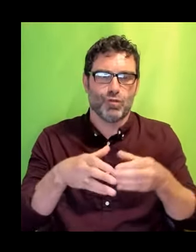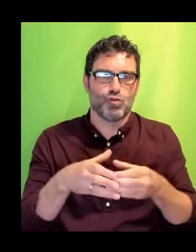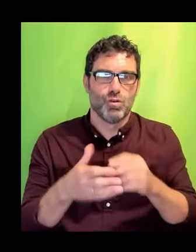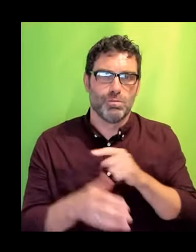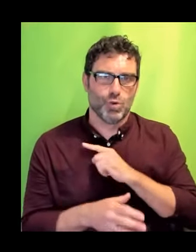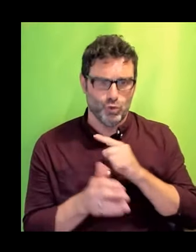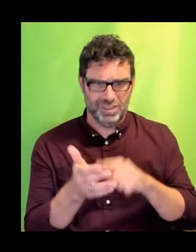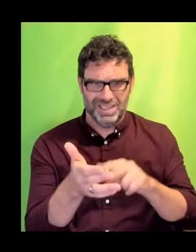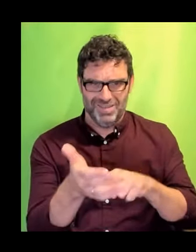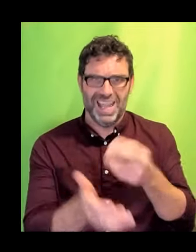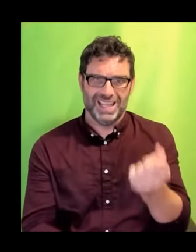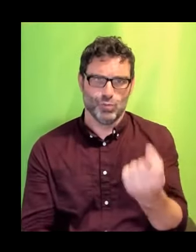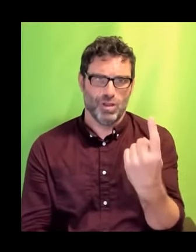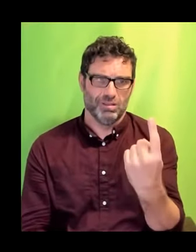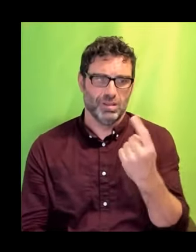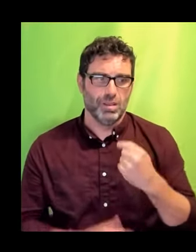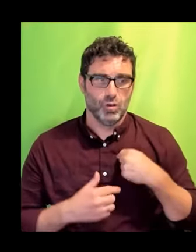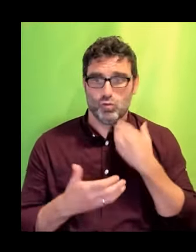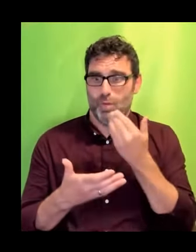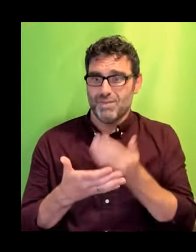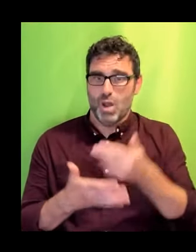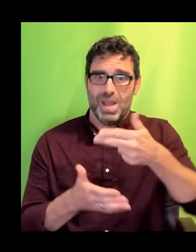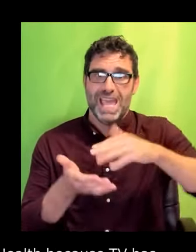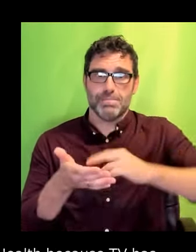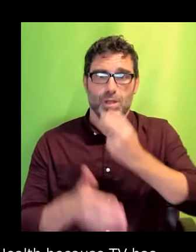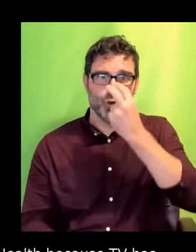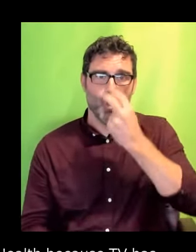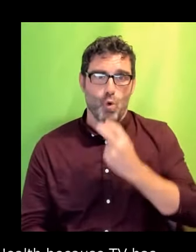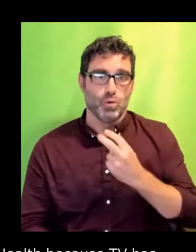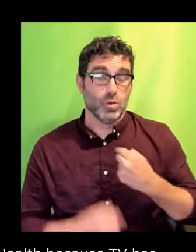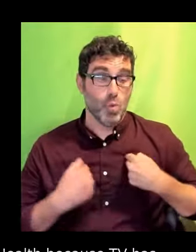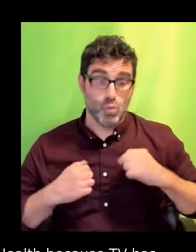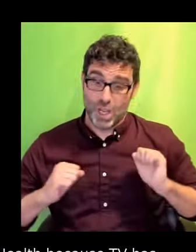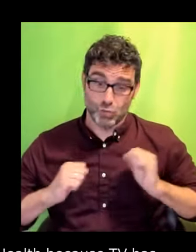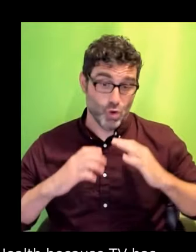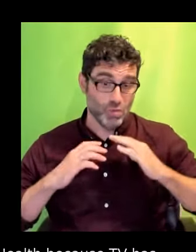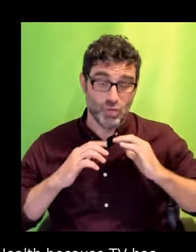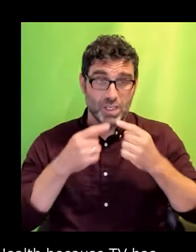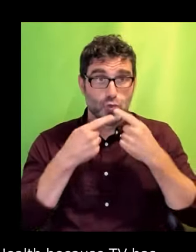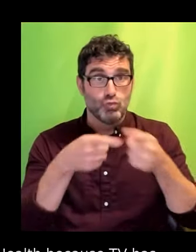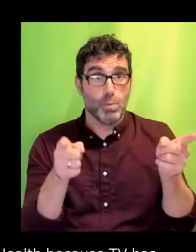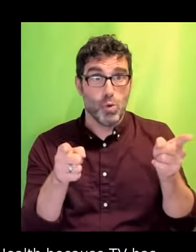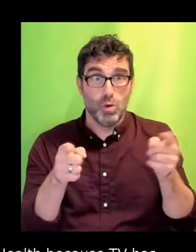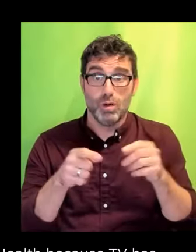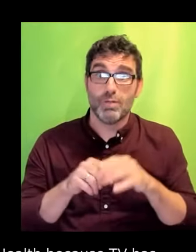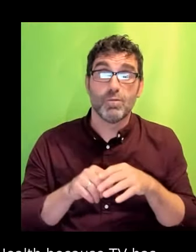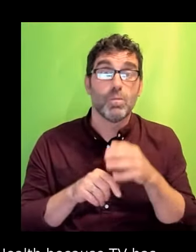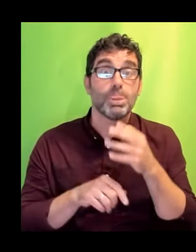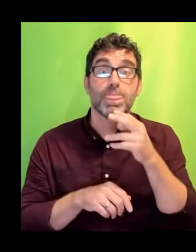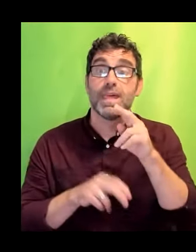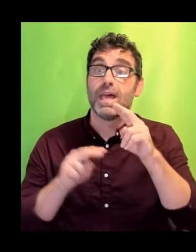months old and we're not ready to report yet and for those institutions who haven't returned the surveys, please do so.